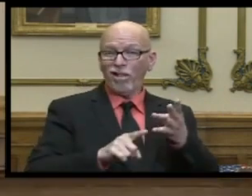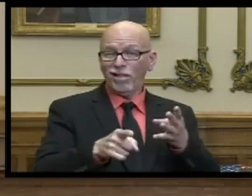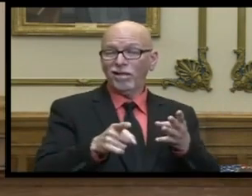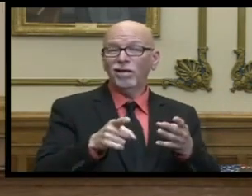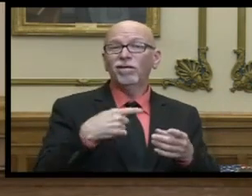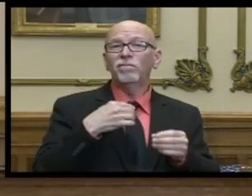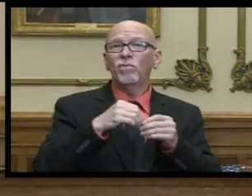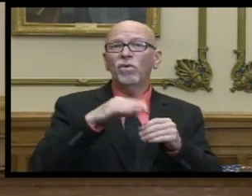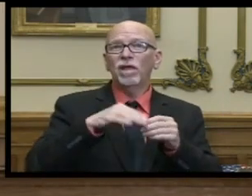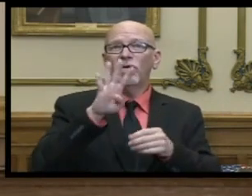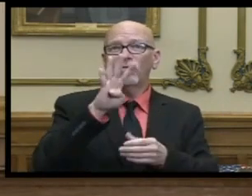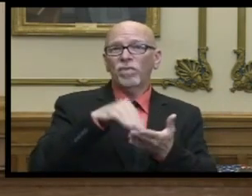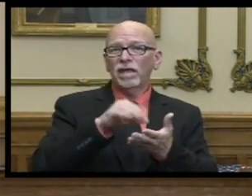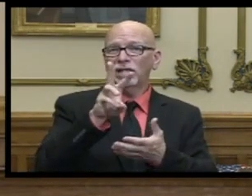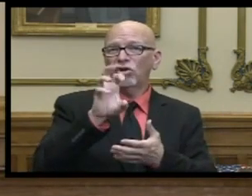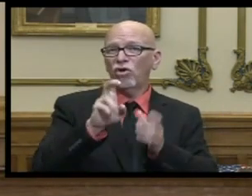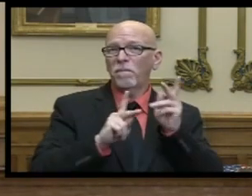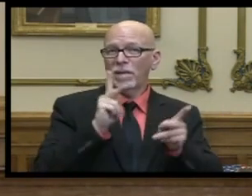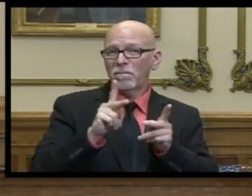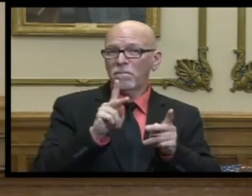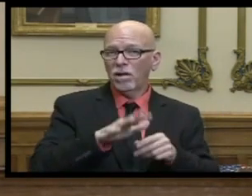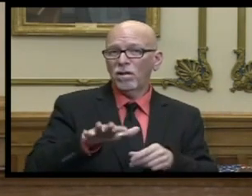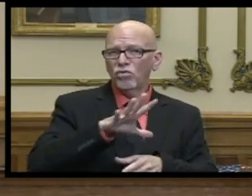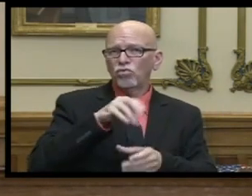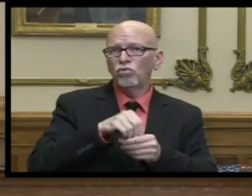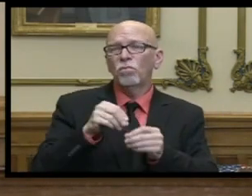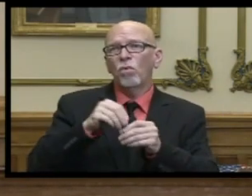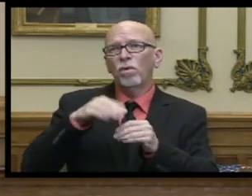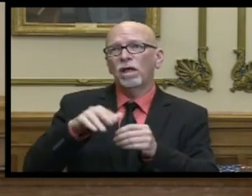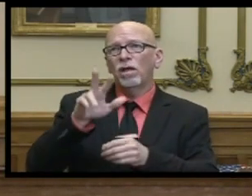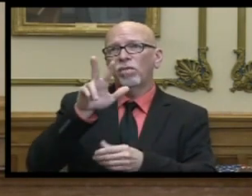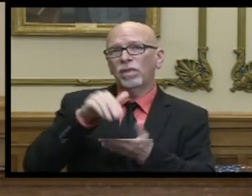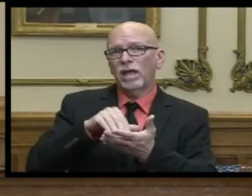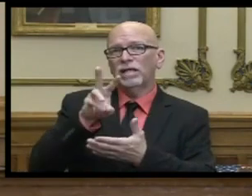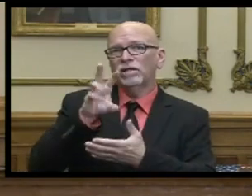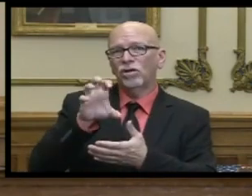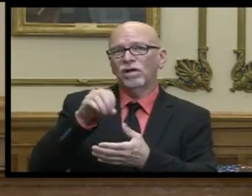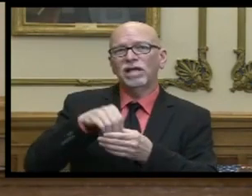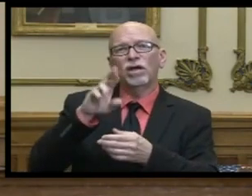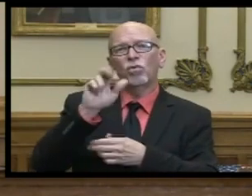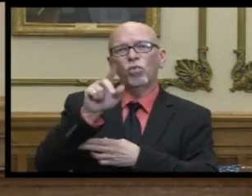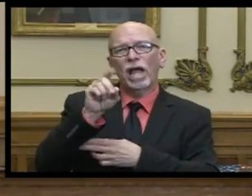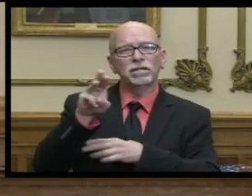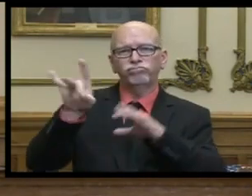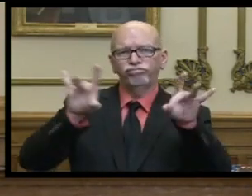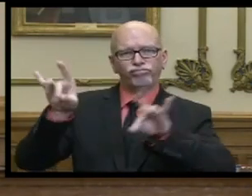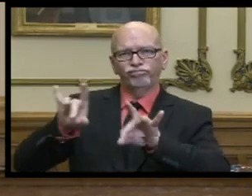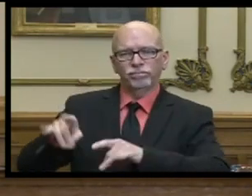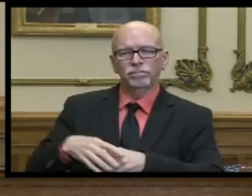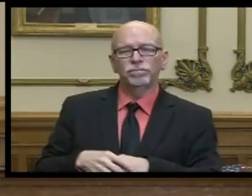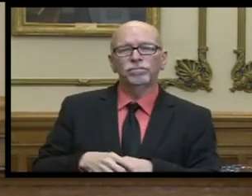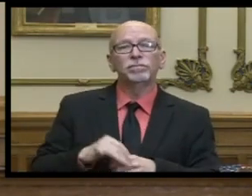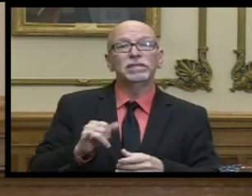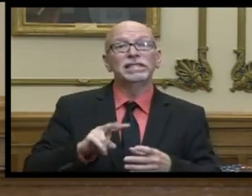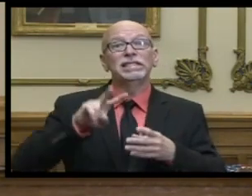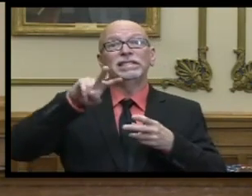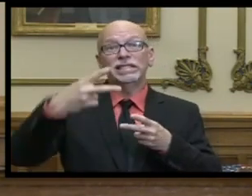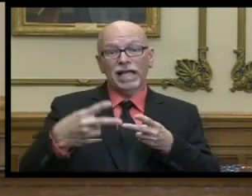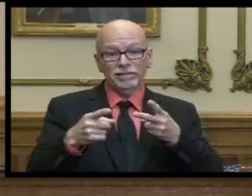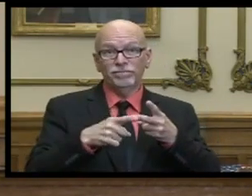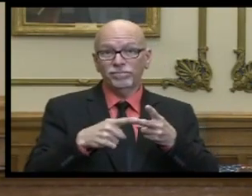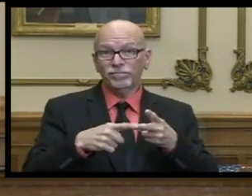recruited more than 4600 people including more than 3600 in a random sample wave two